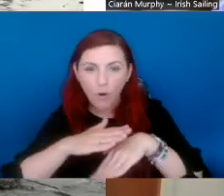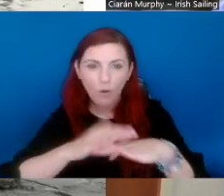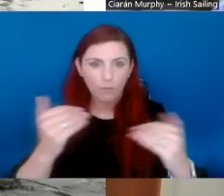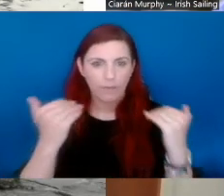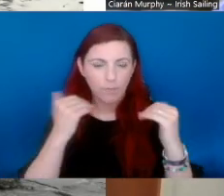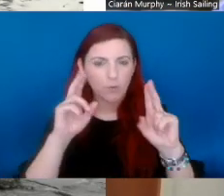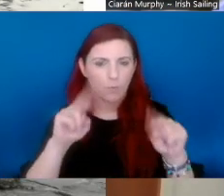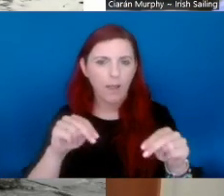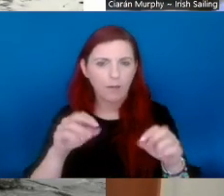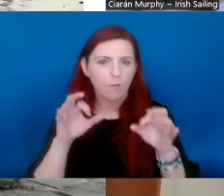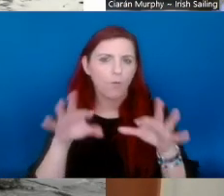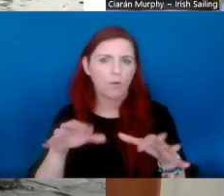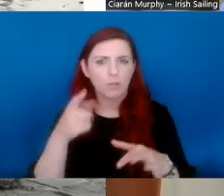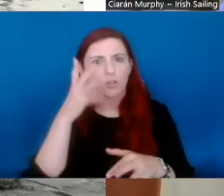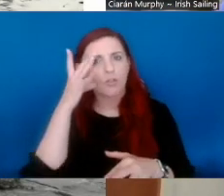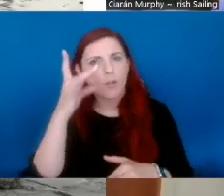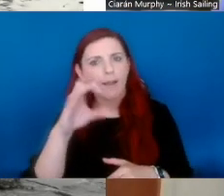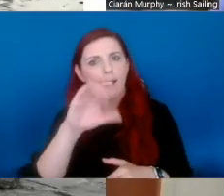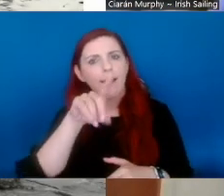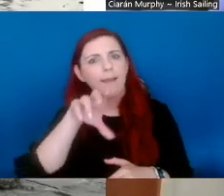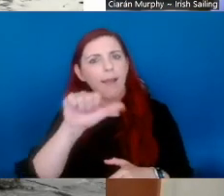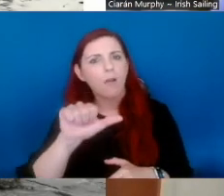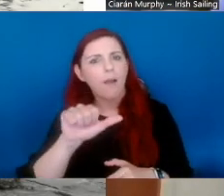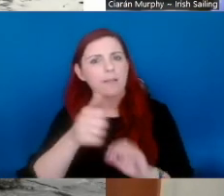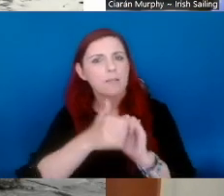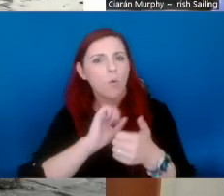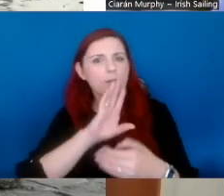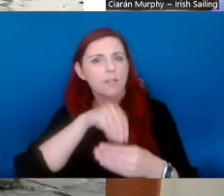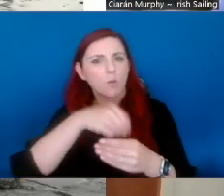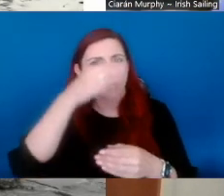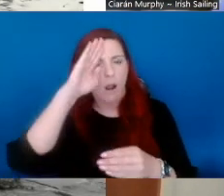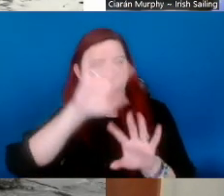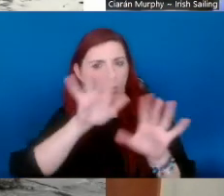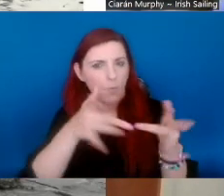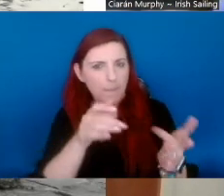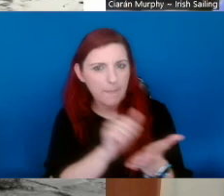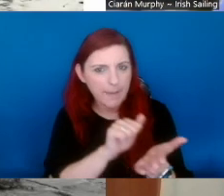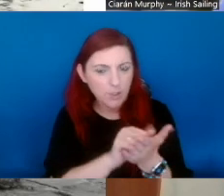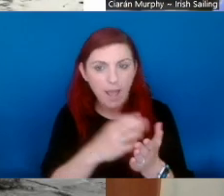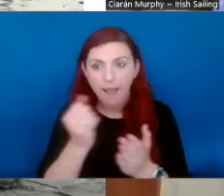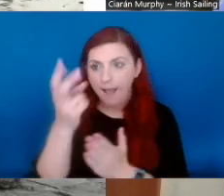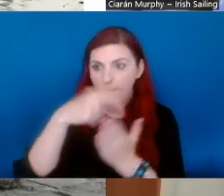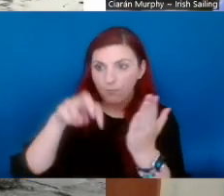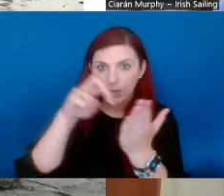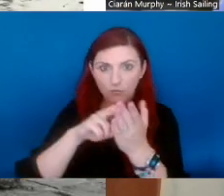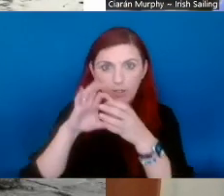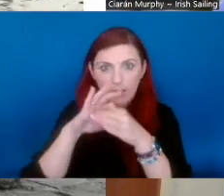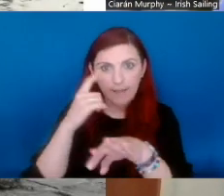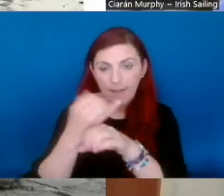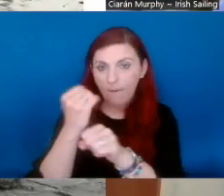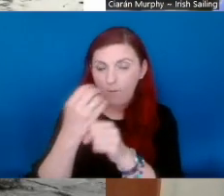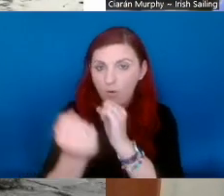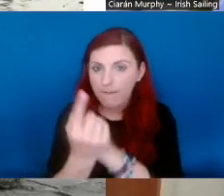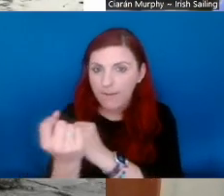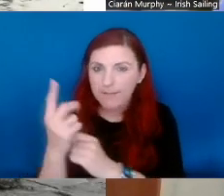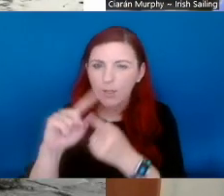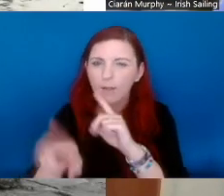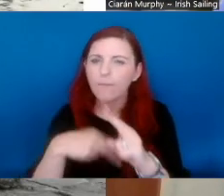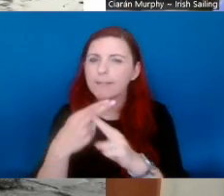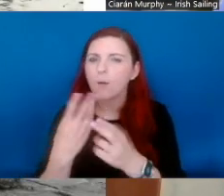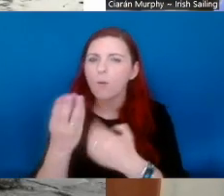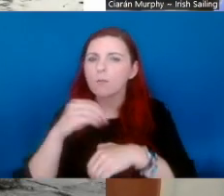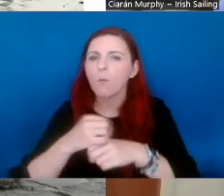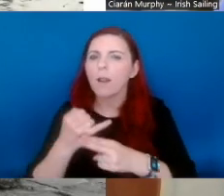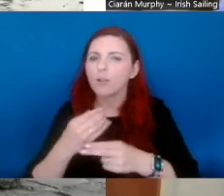found it valuable. If you've any more questions or you want to know more about it, you can always check out the Chara Sport Inclusion Ireland webpage.